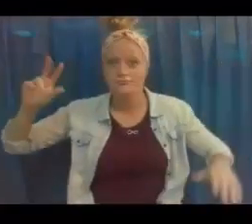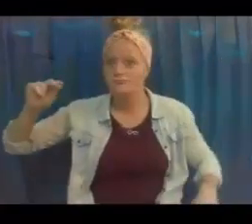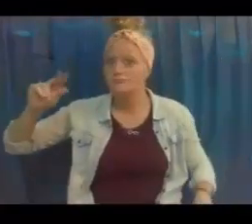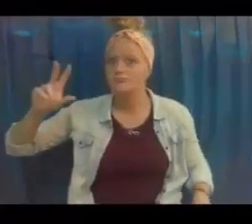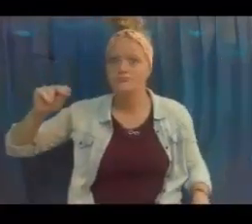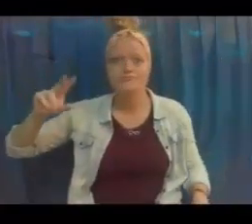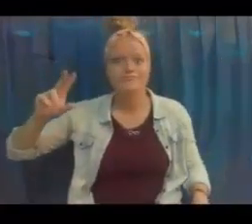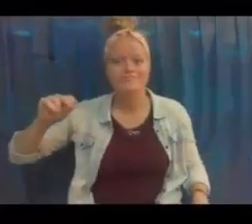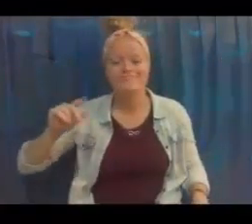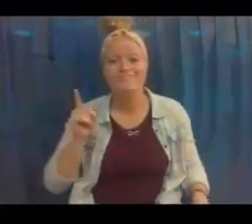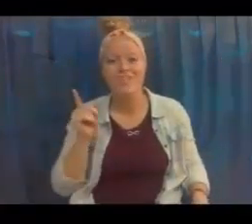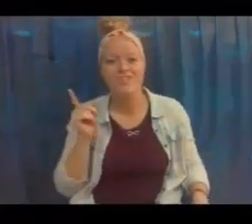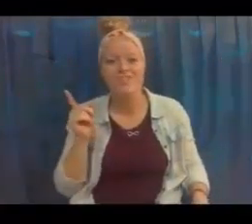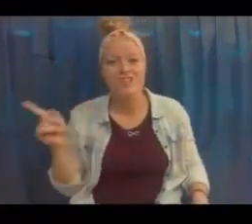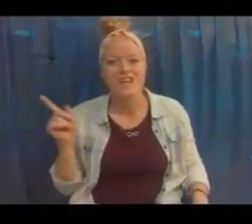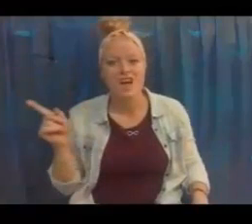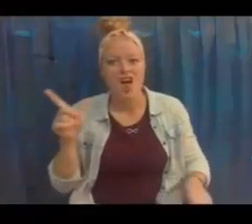and then they're done? Nope.